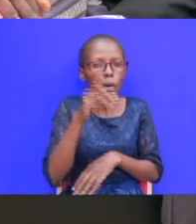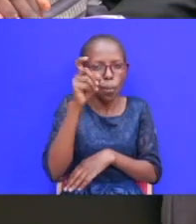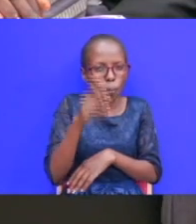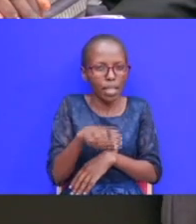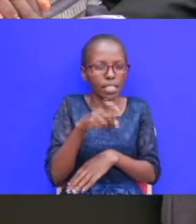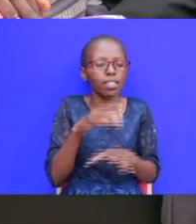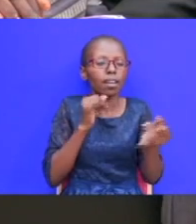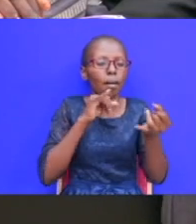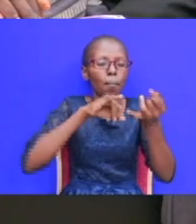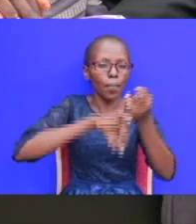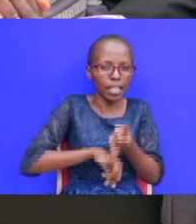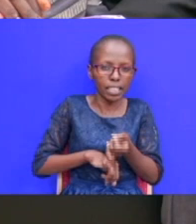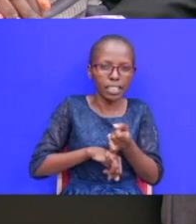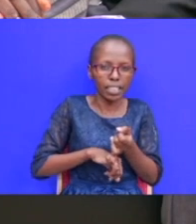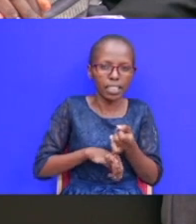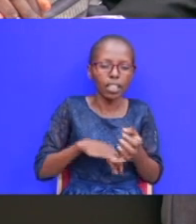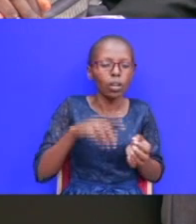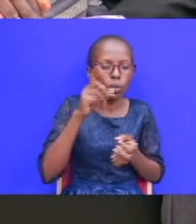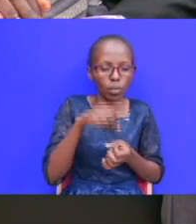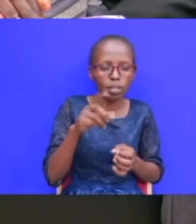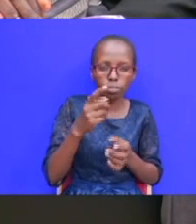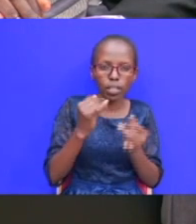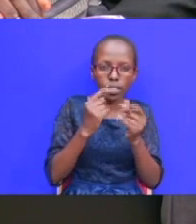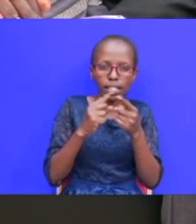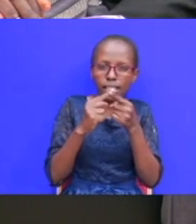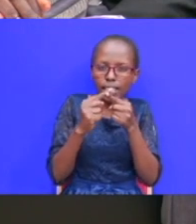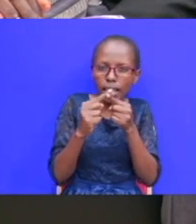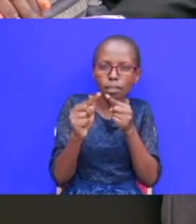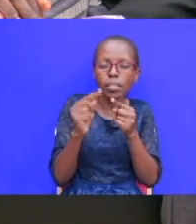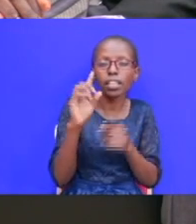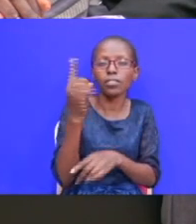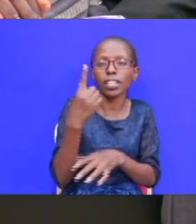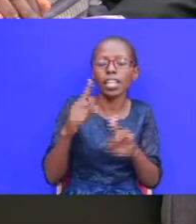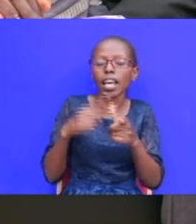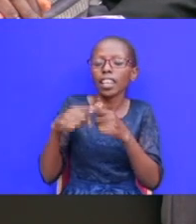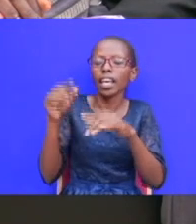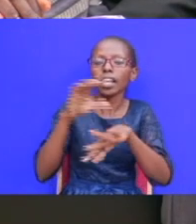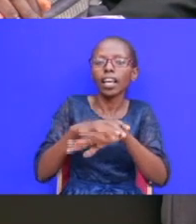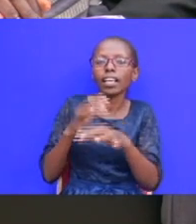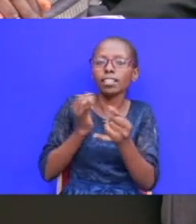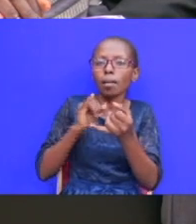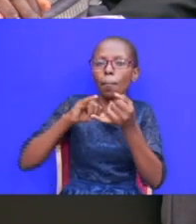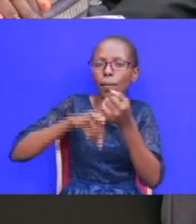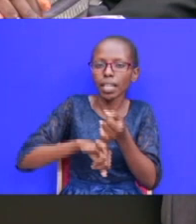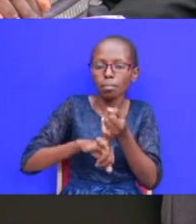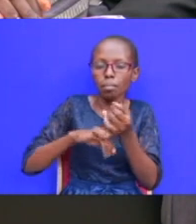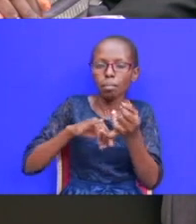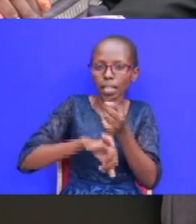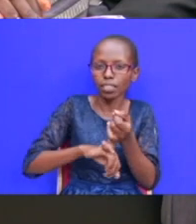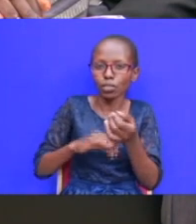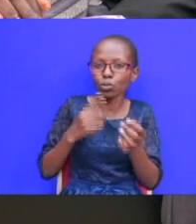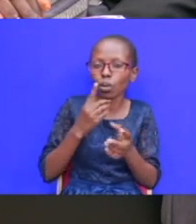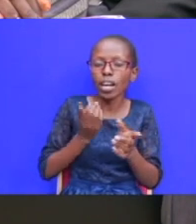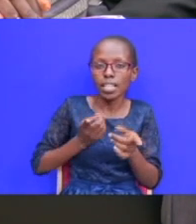circumcised or you you must be circumcised first then get married to to dinner so she came said okay fine that's a good